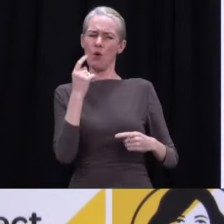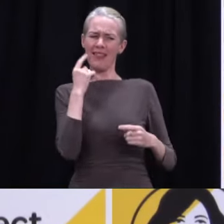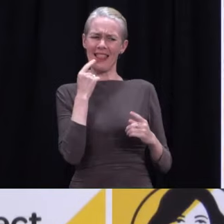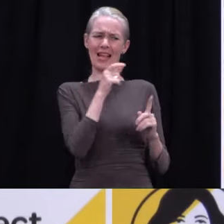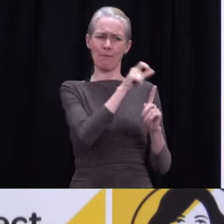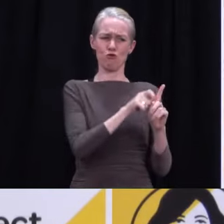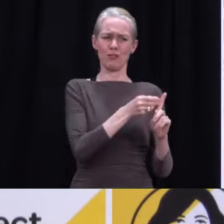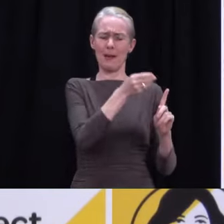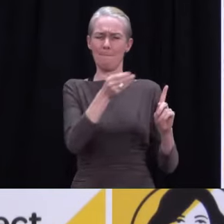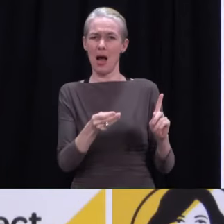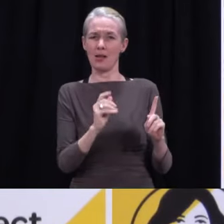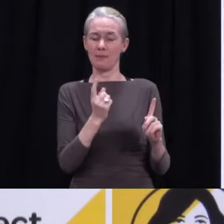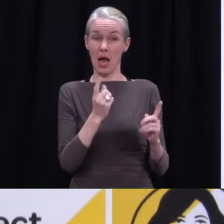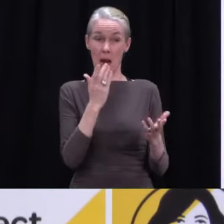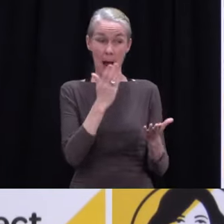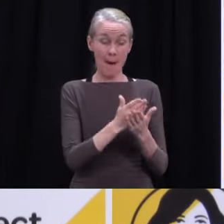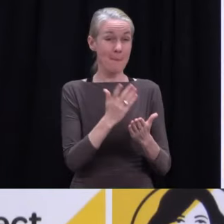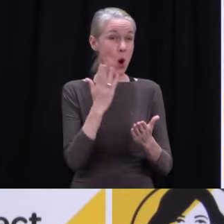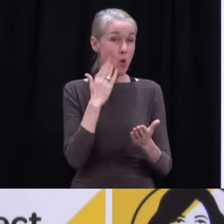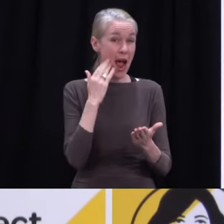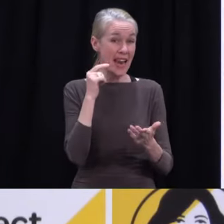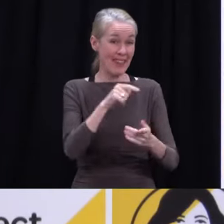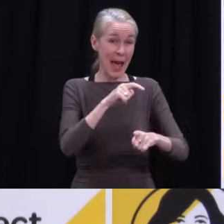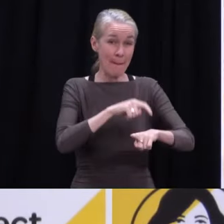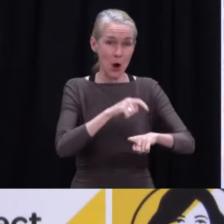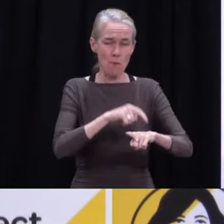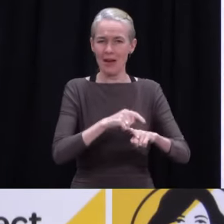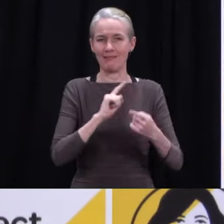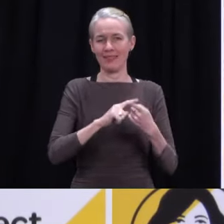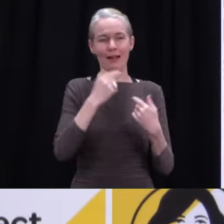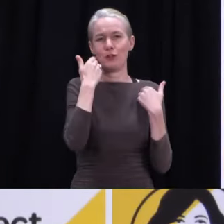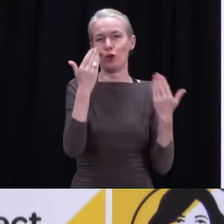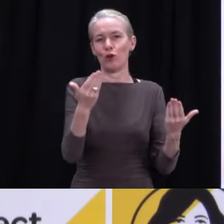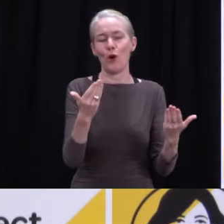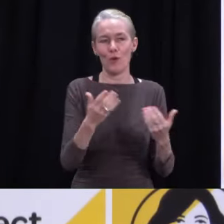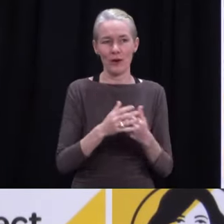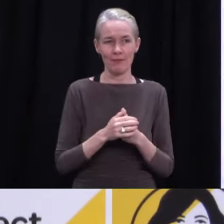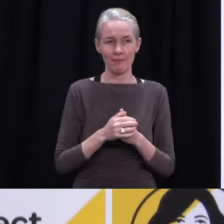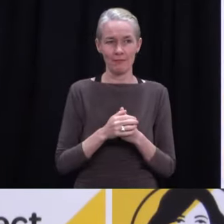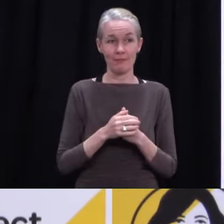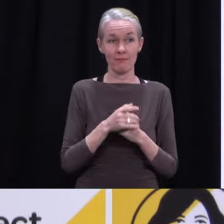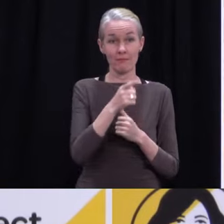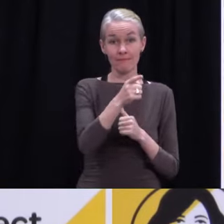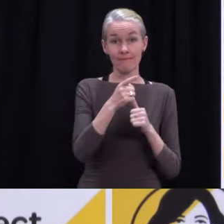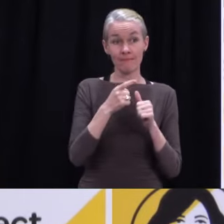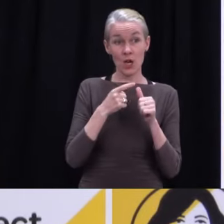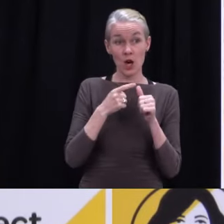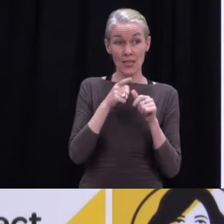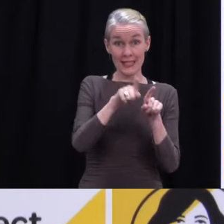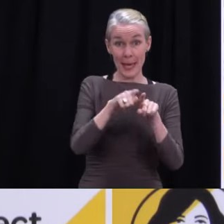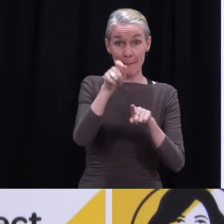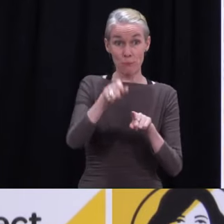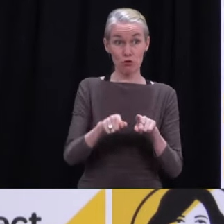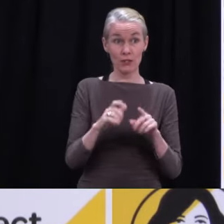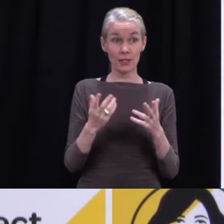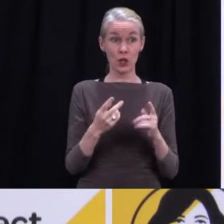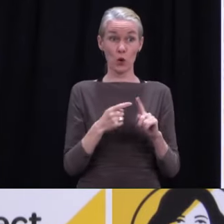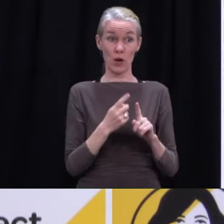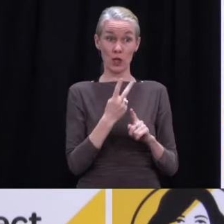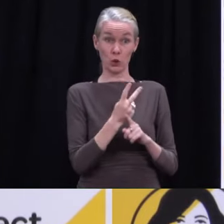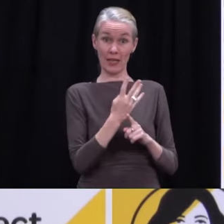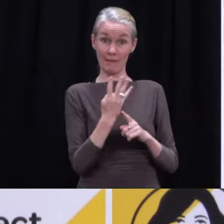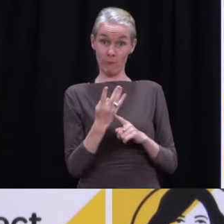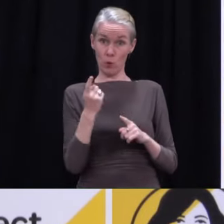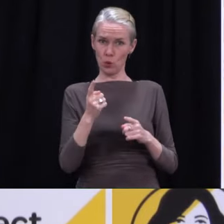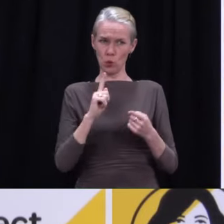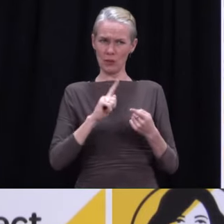the control of the outbreak. I guess the 24 that are still under investigation, are they cases that have popped up over